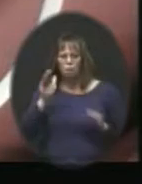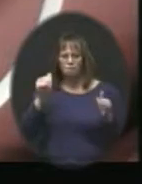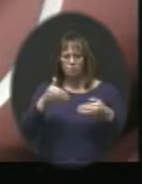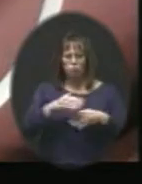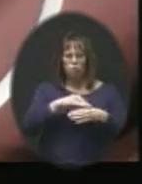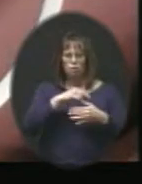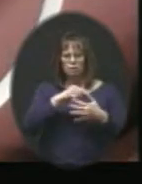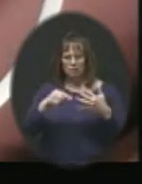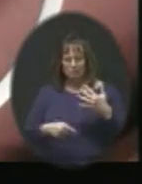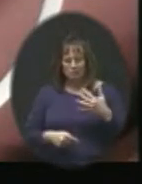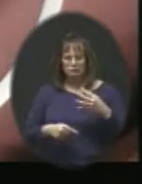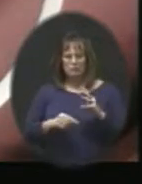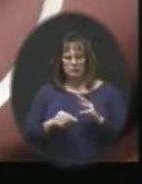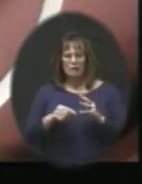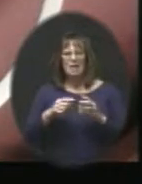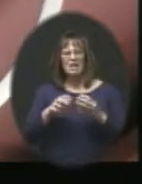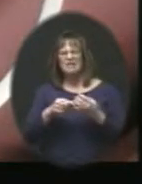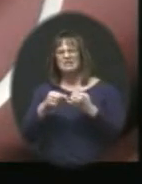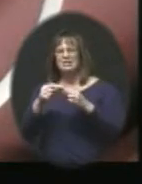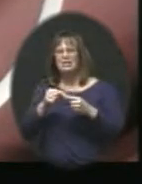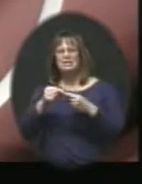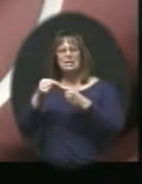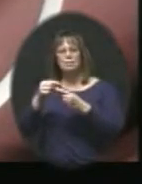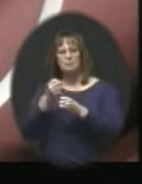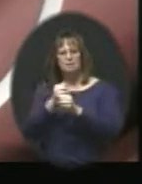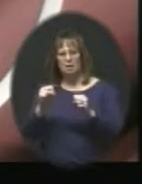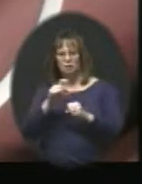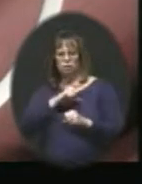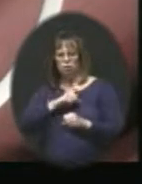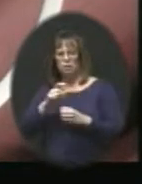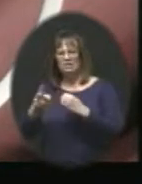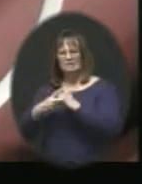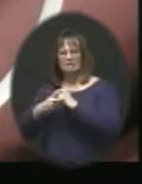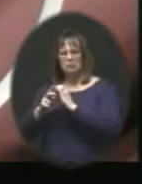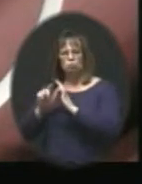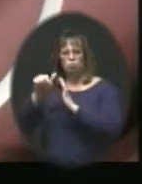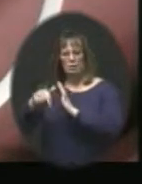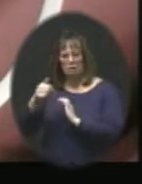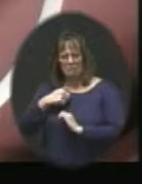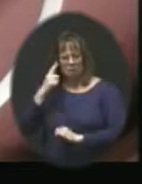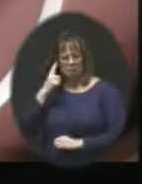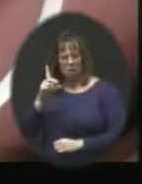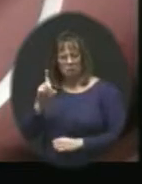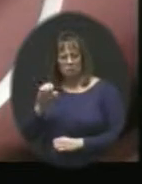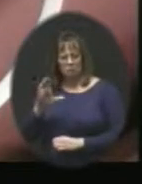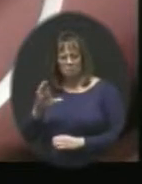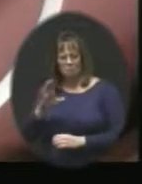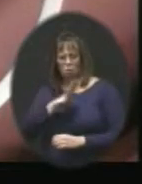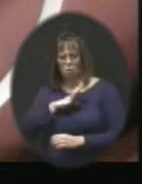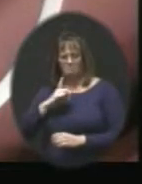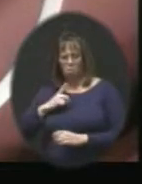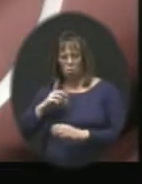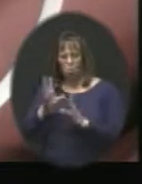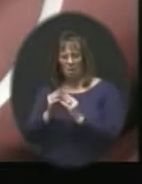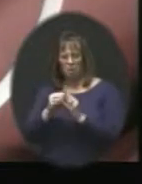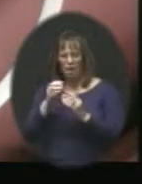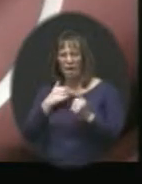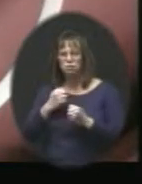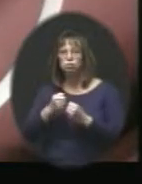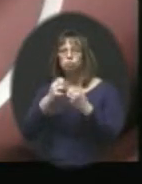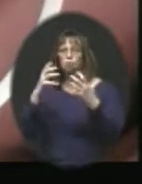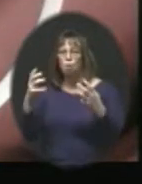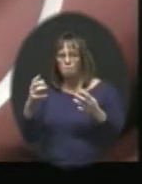on these tonight, except for safety and security. We're going to save that for another presentation, I believe at the December board meeting, because it has so much